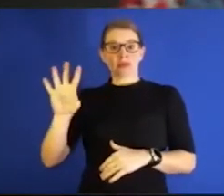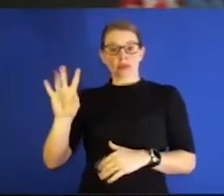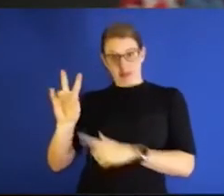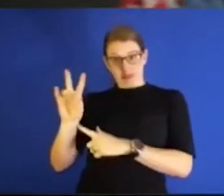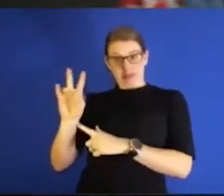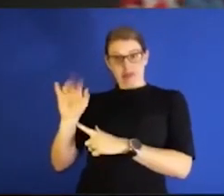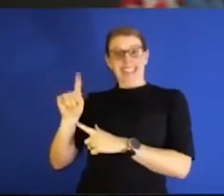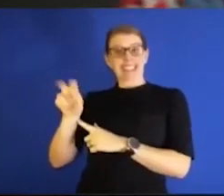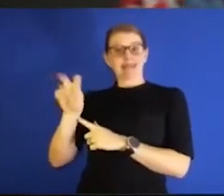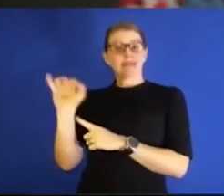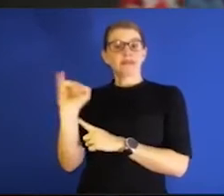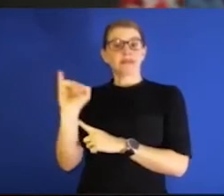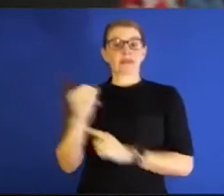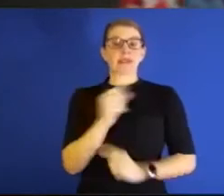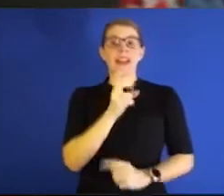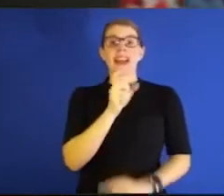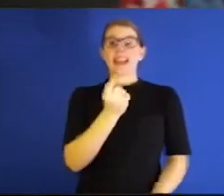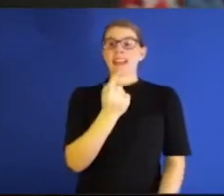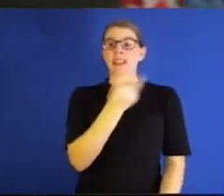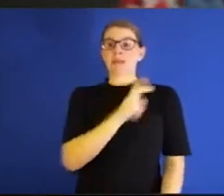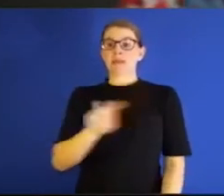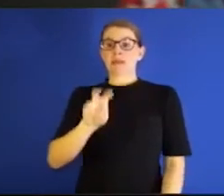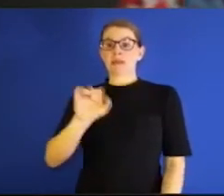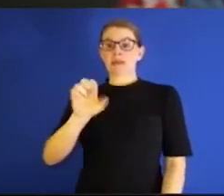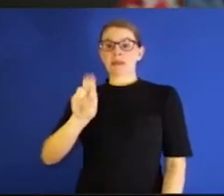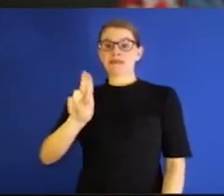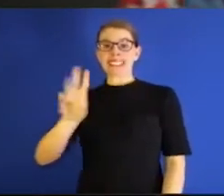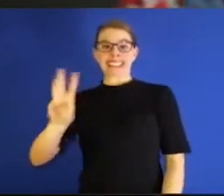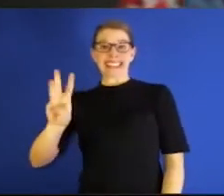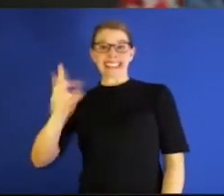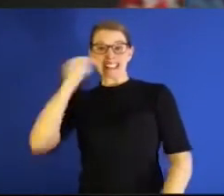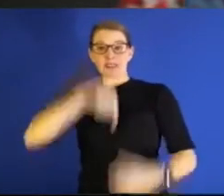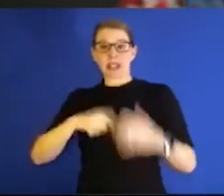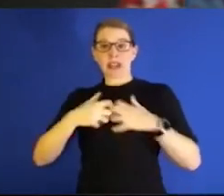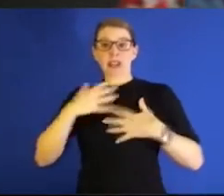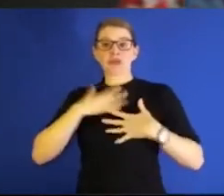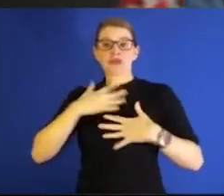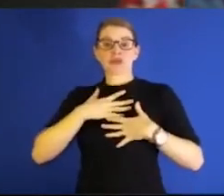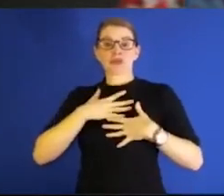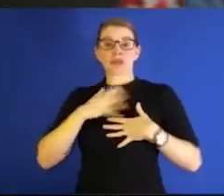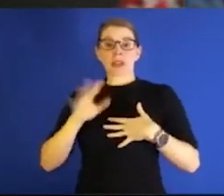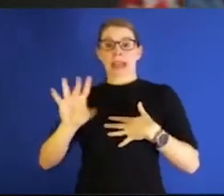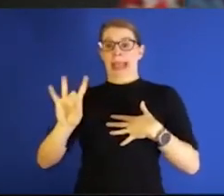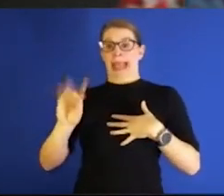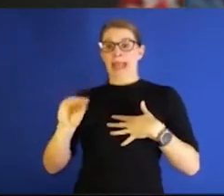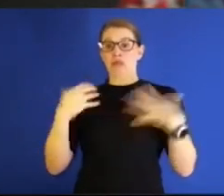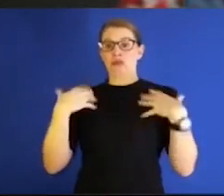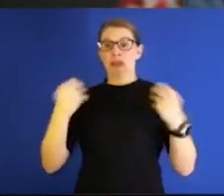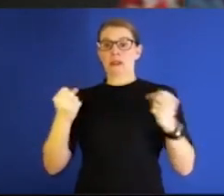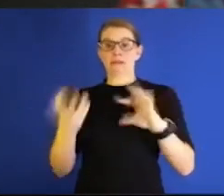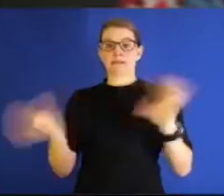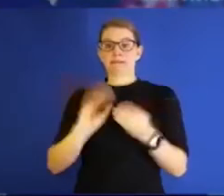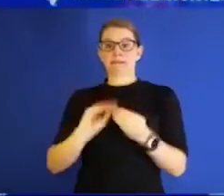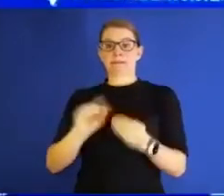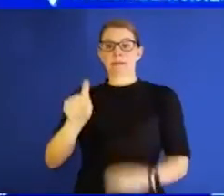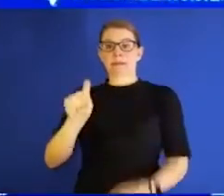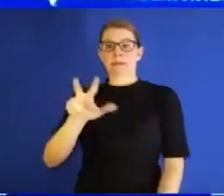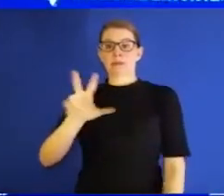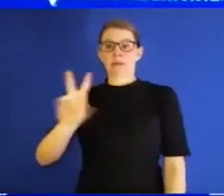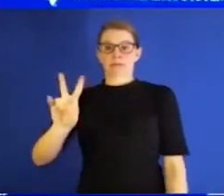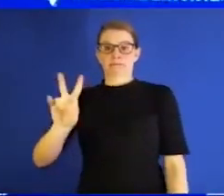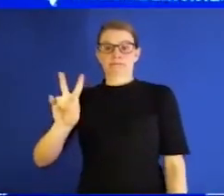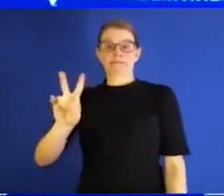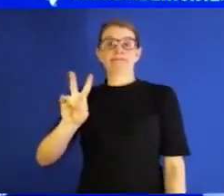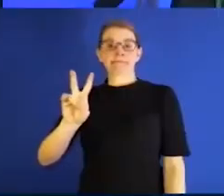11 in the ICU, six on the ventilator, 80 in that recovery period, so a total of 137 as well. All right.